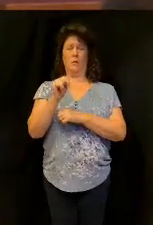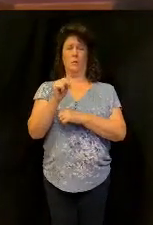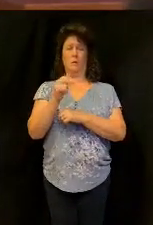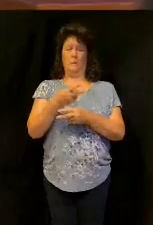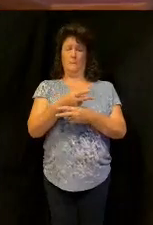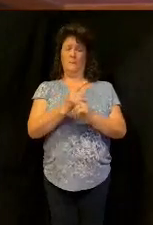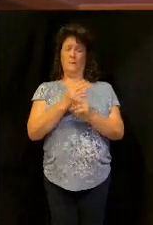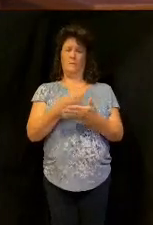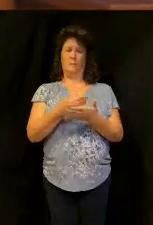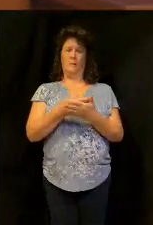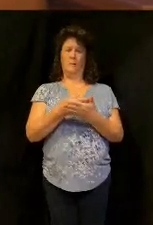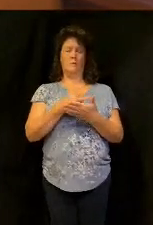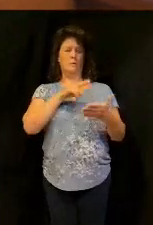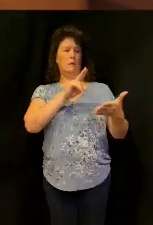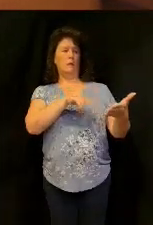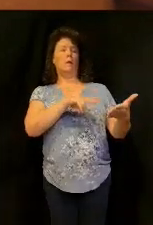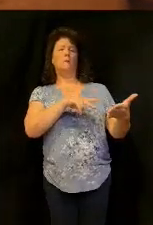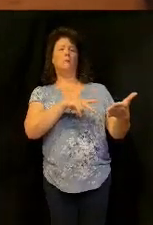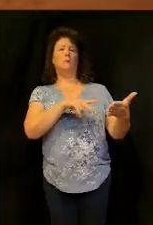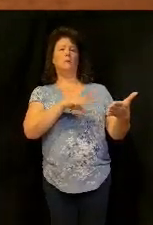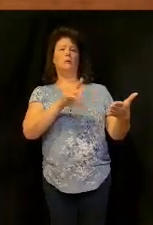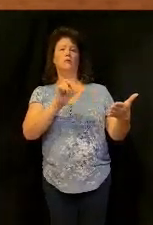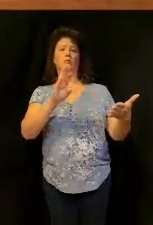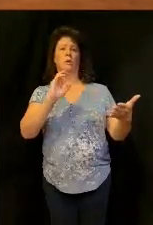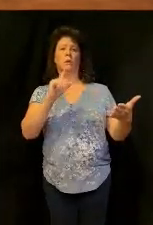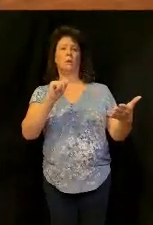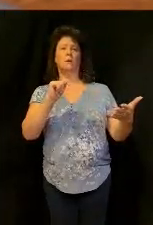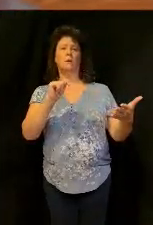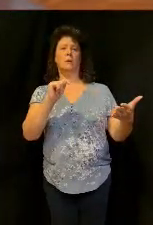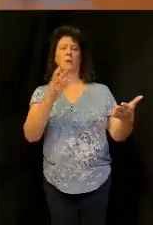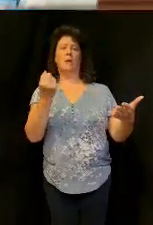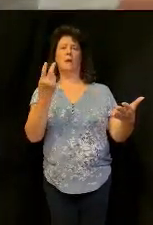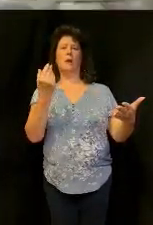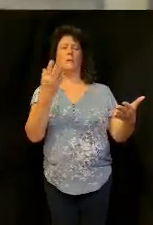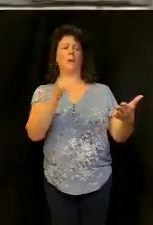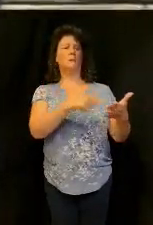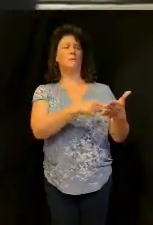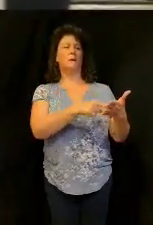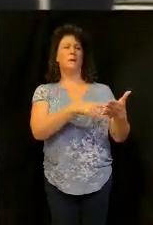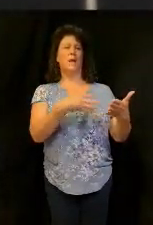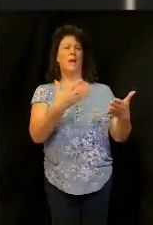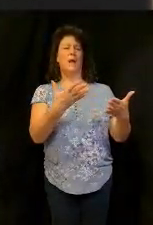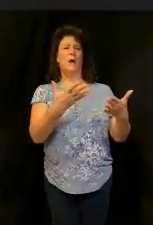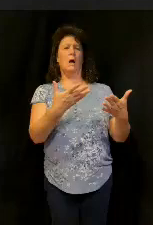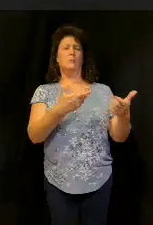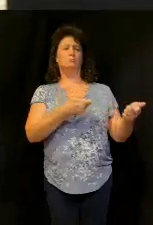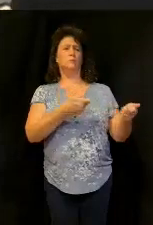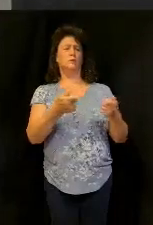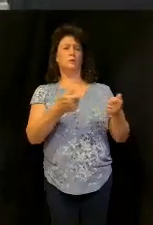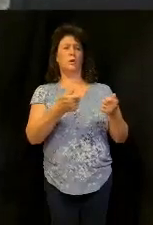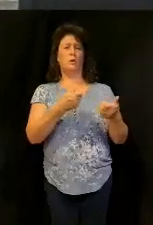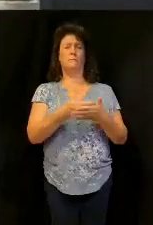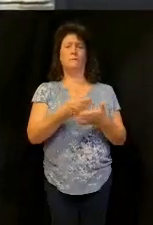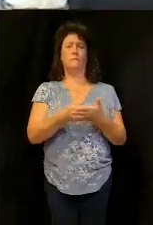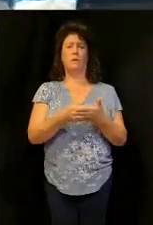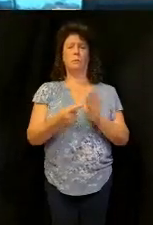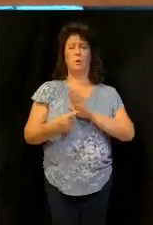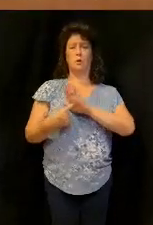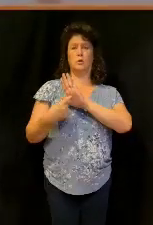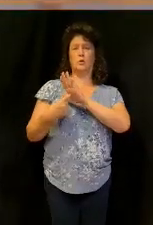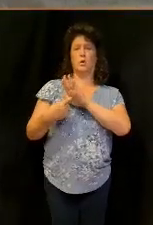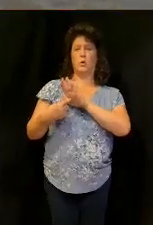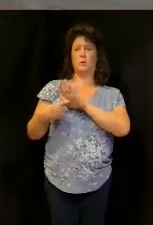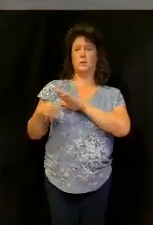they'll look at your what? Your credit score. Because the way that you handle your finances and the way that you handle your life reveals to them